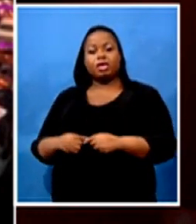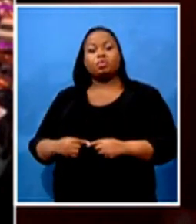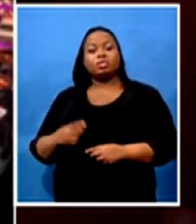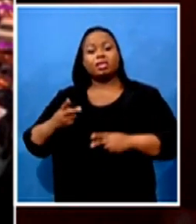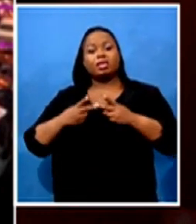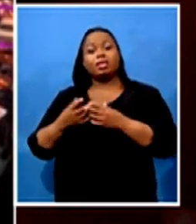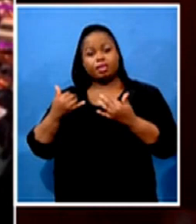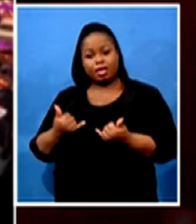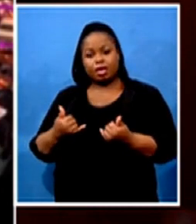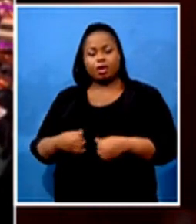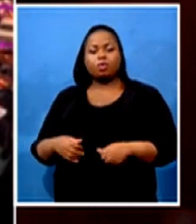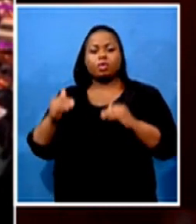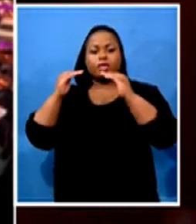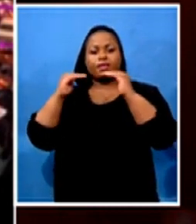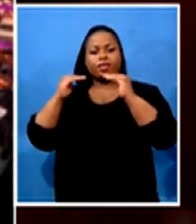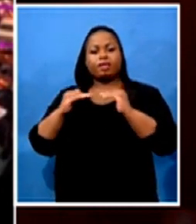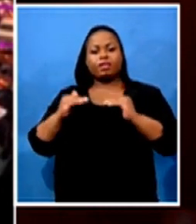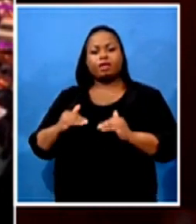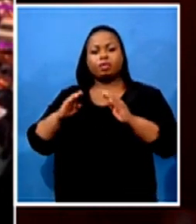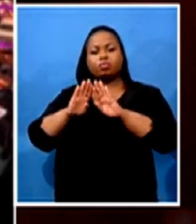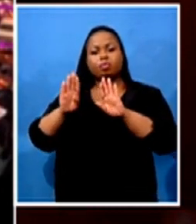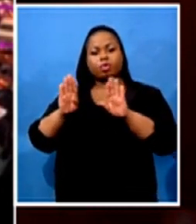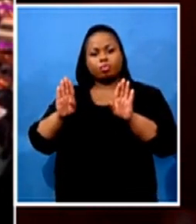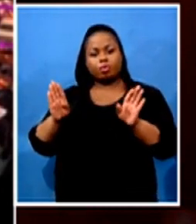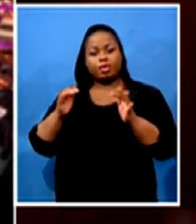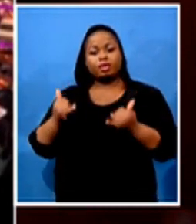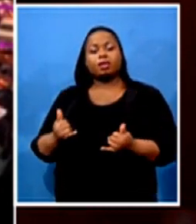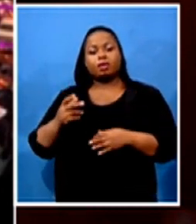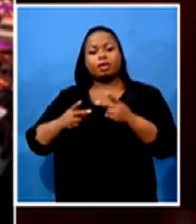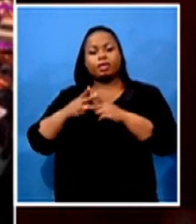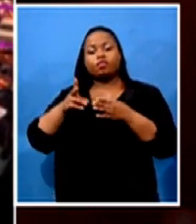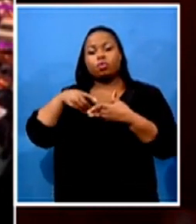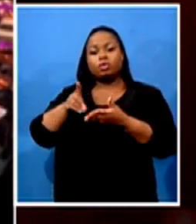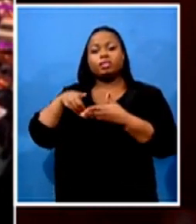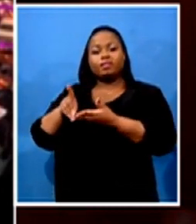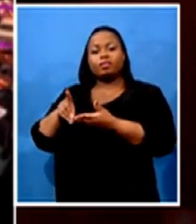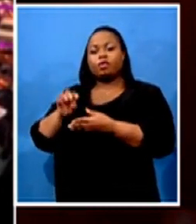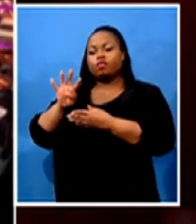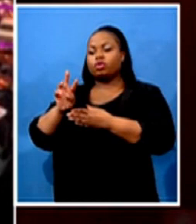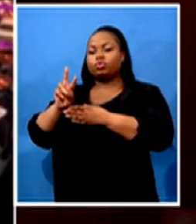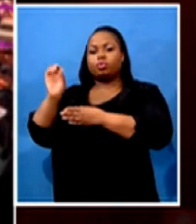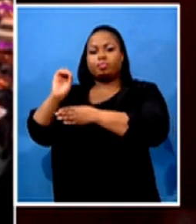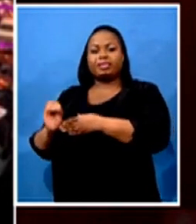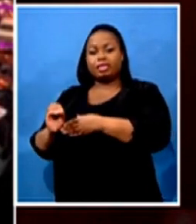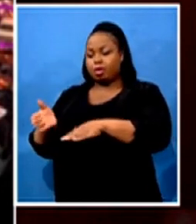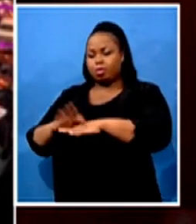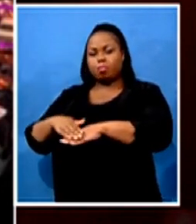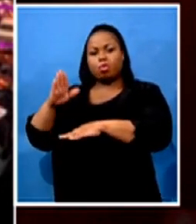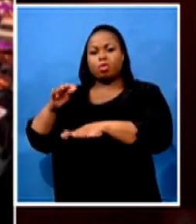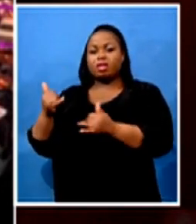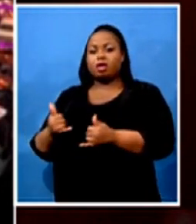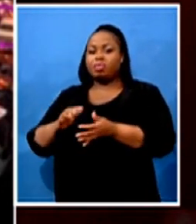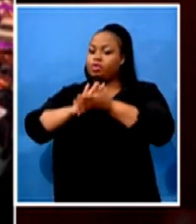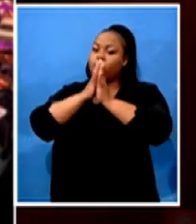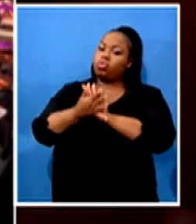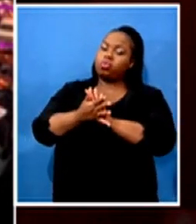empowered third-party delivery to take 42% of our turnover, which has really left us in a very vulnerable position. So we've